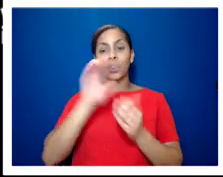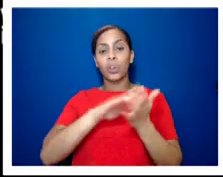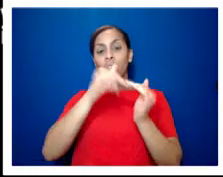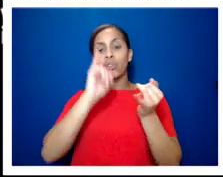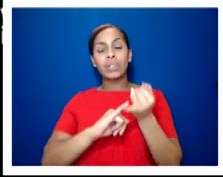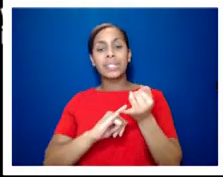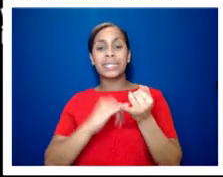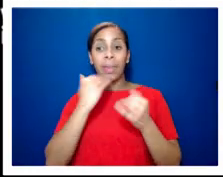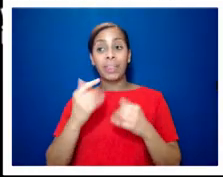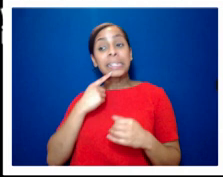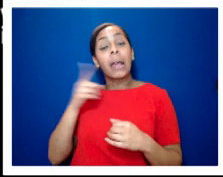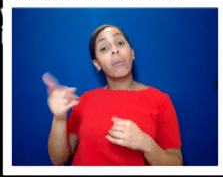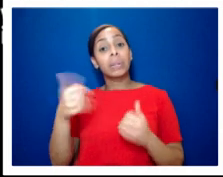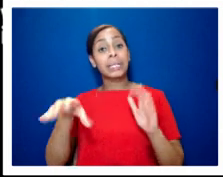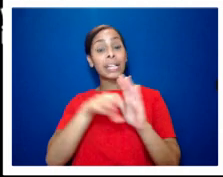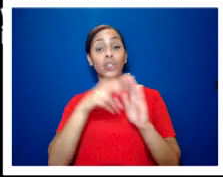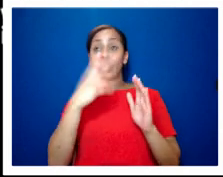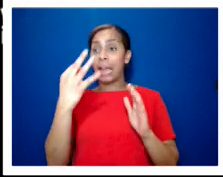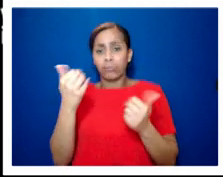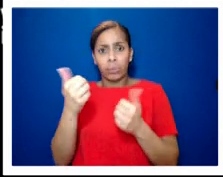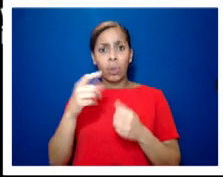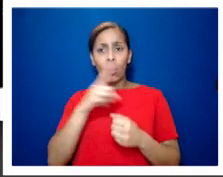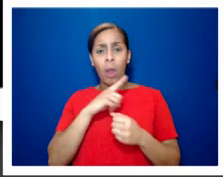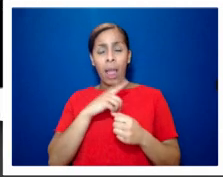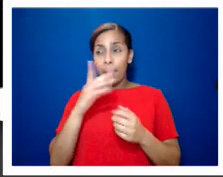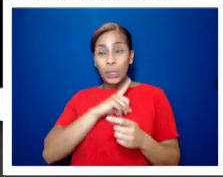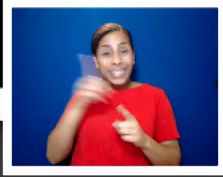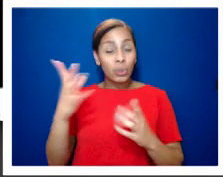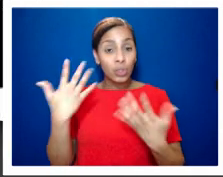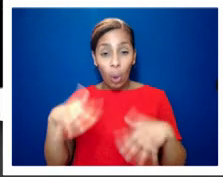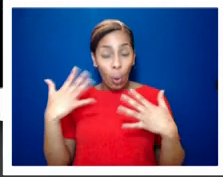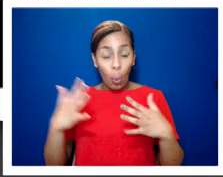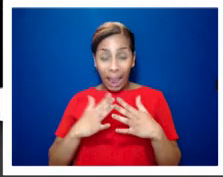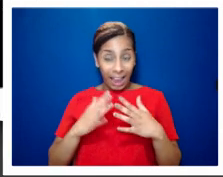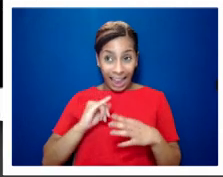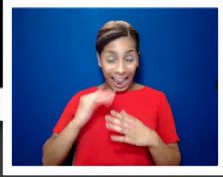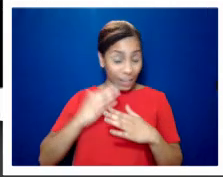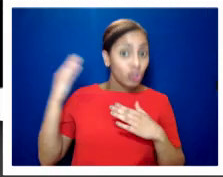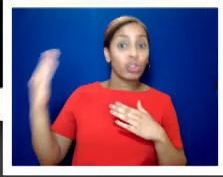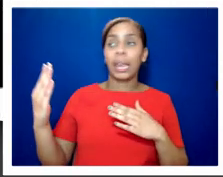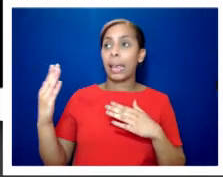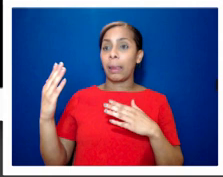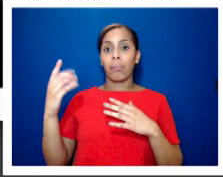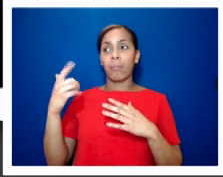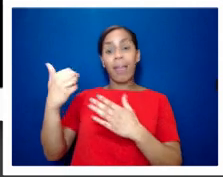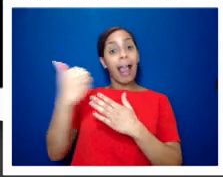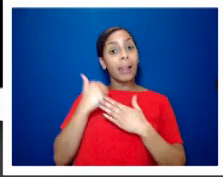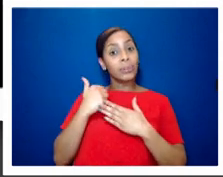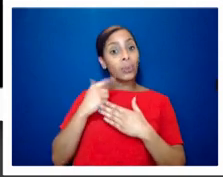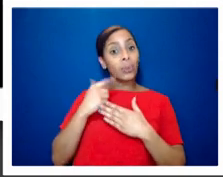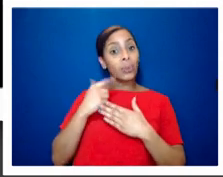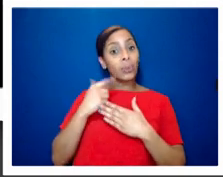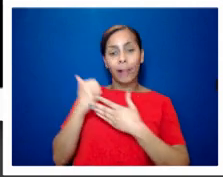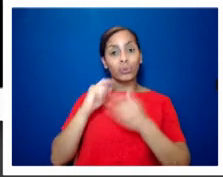28 he told me because it was so egregious and so extreme it helped in one really important way it helped to change social attitudes